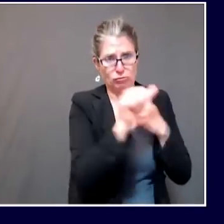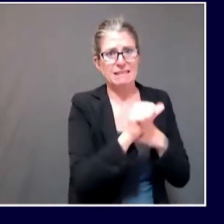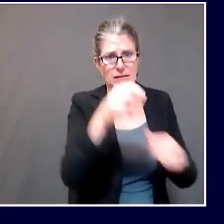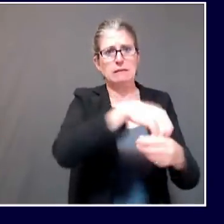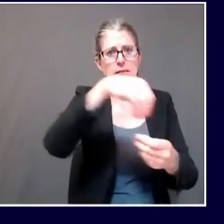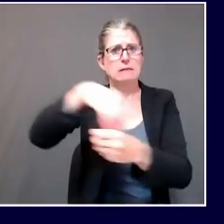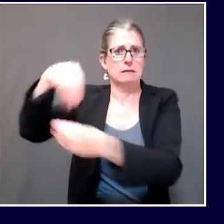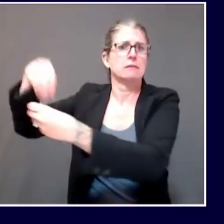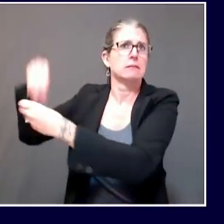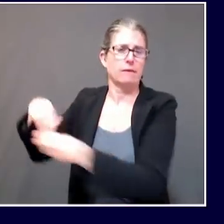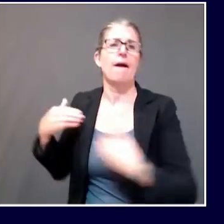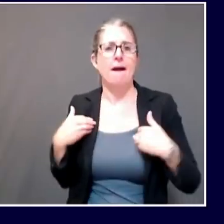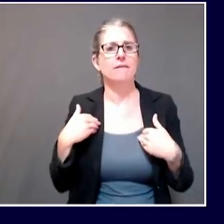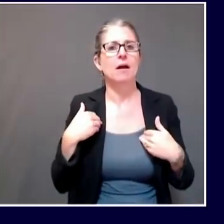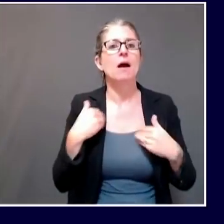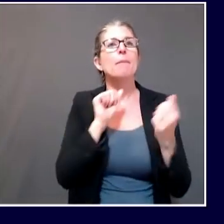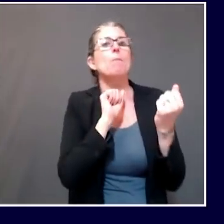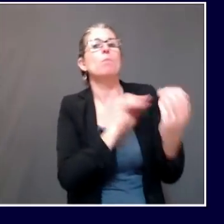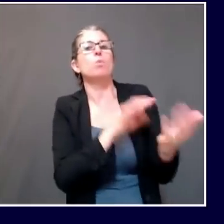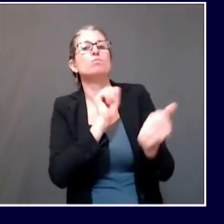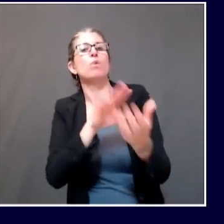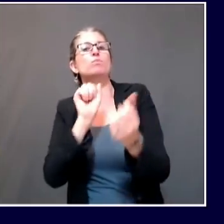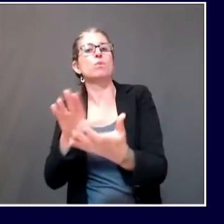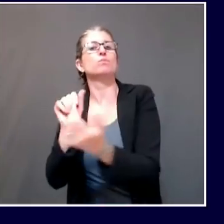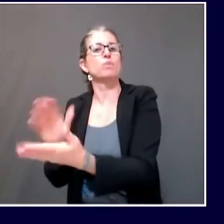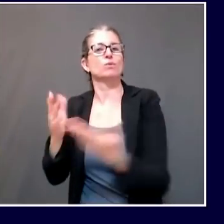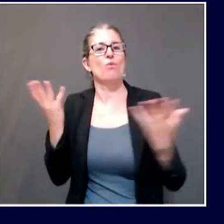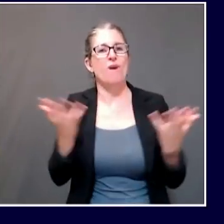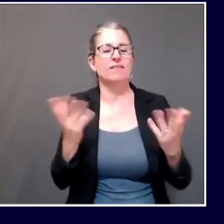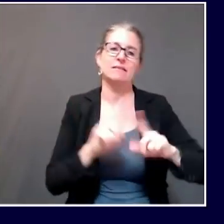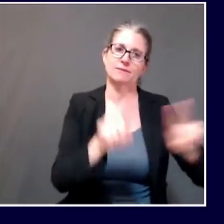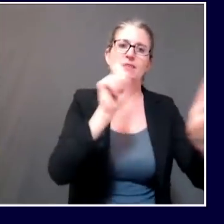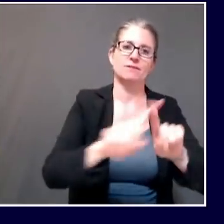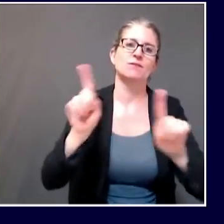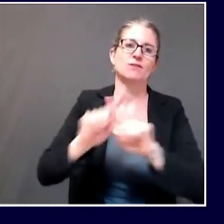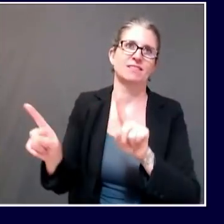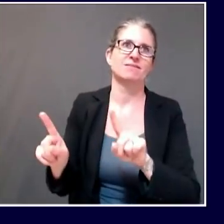If so, then great. If not, then where do we go from there? Thank you.